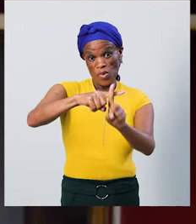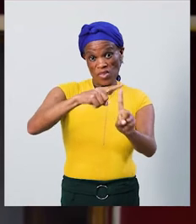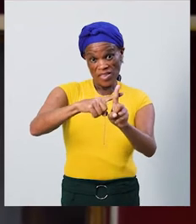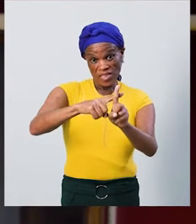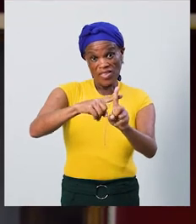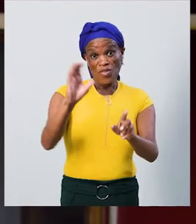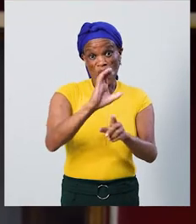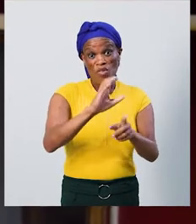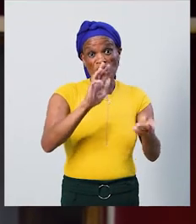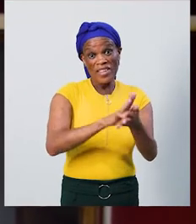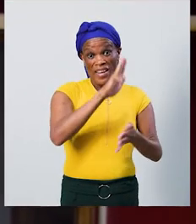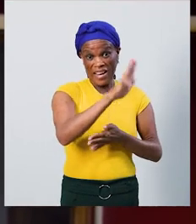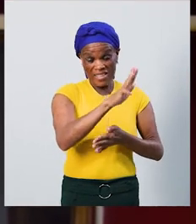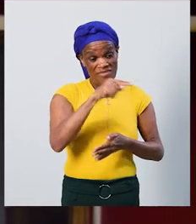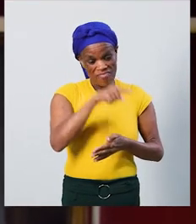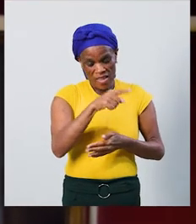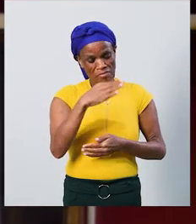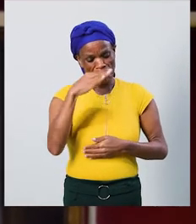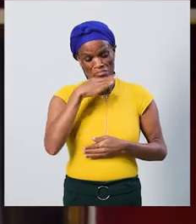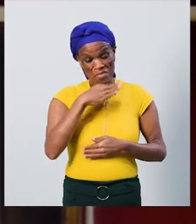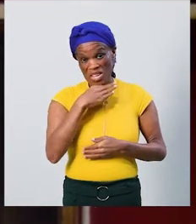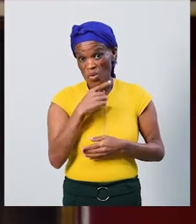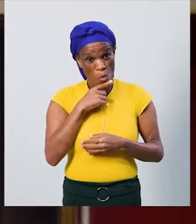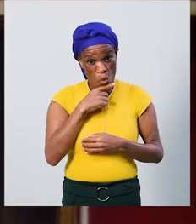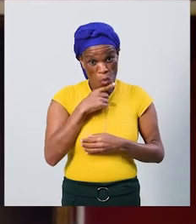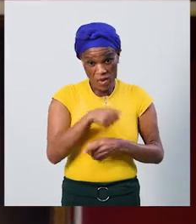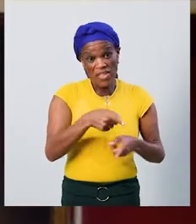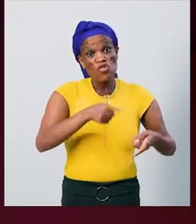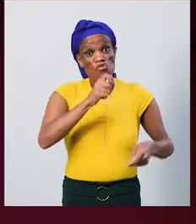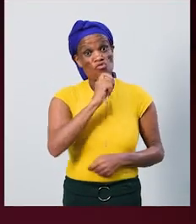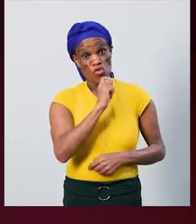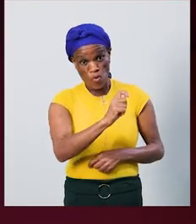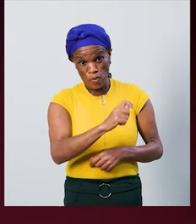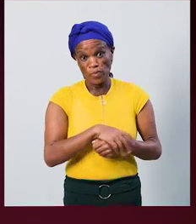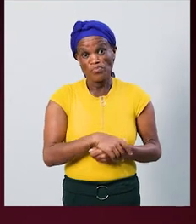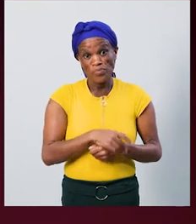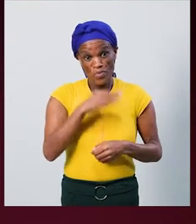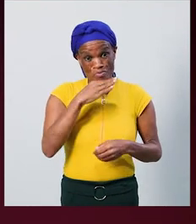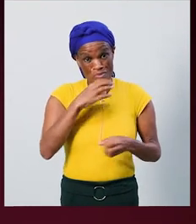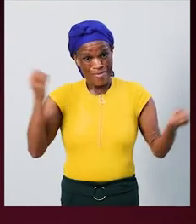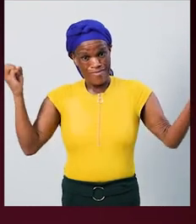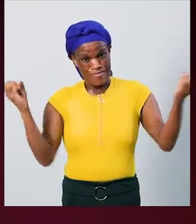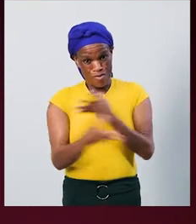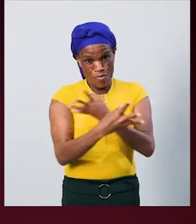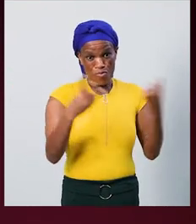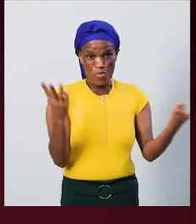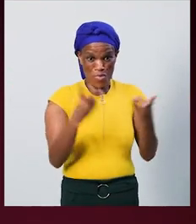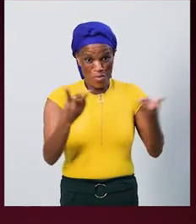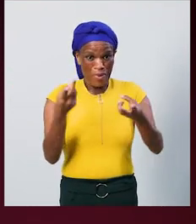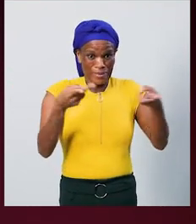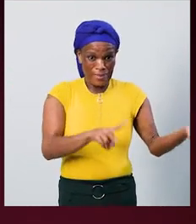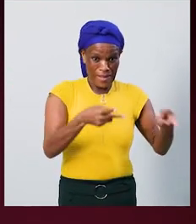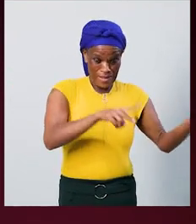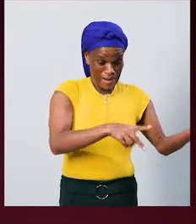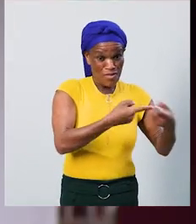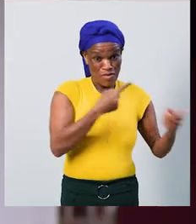-19. It hit me and I realized that this is the reality. There's a number of thousands of people who are dying from this